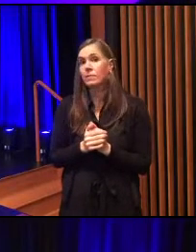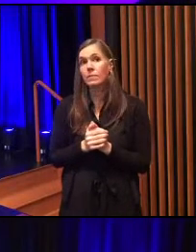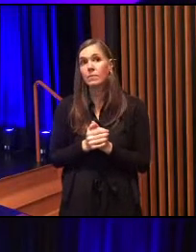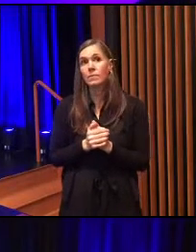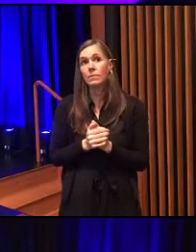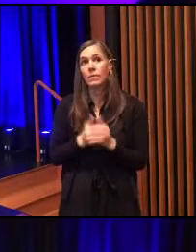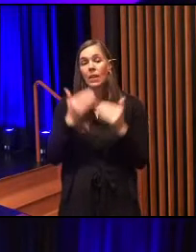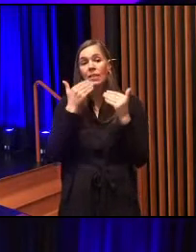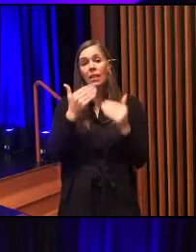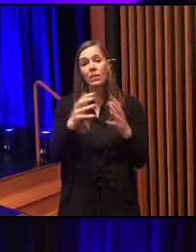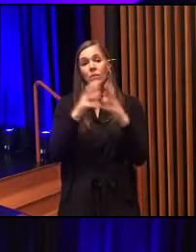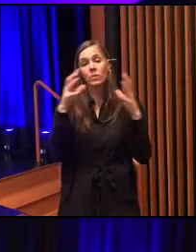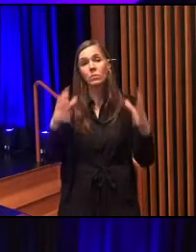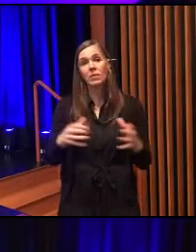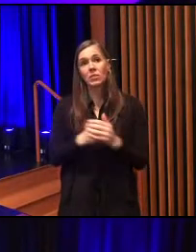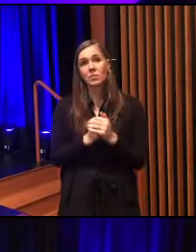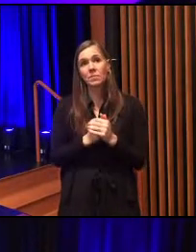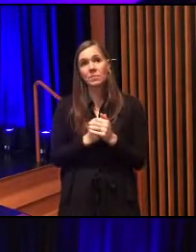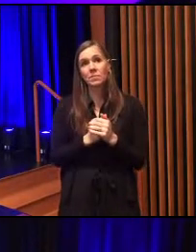Thank you very much.